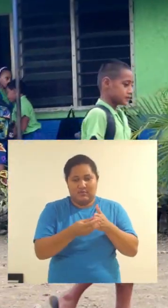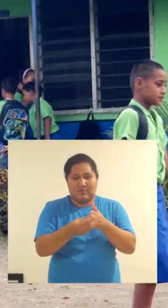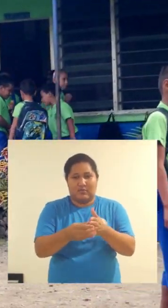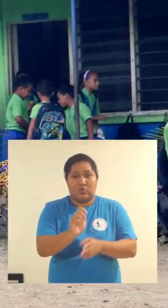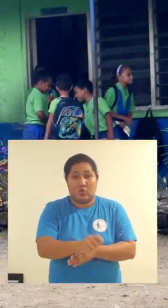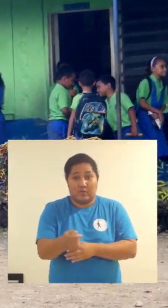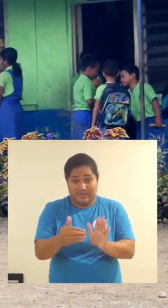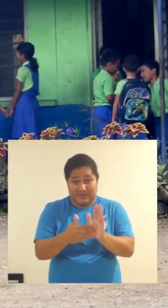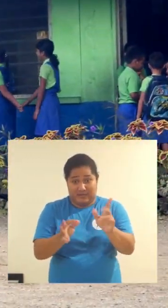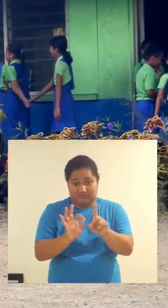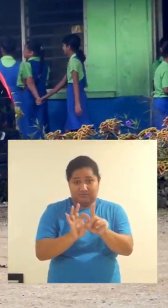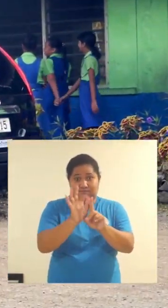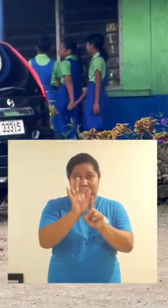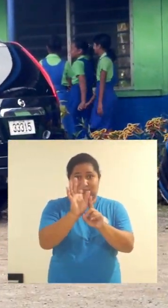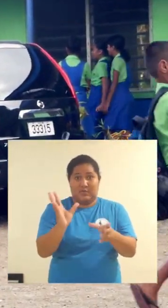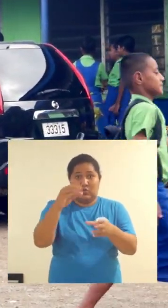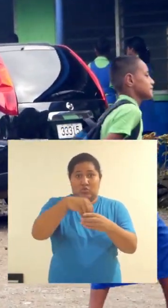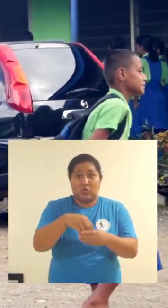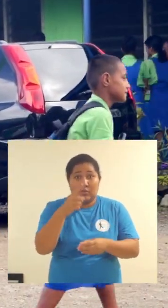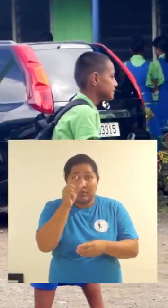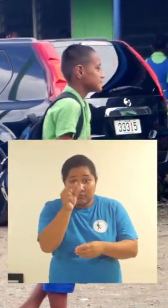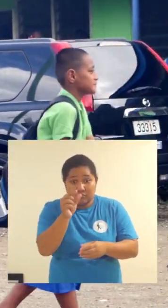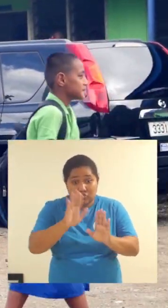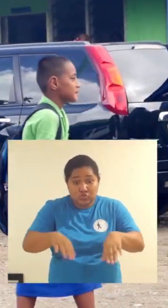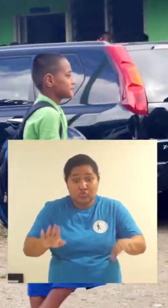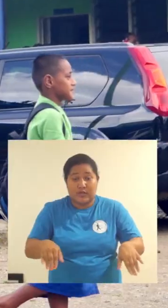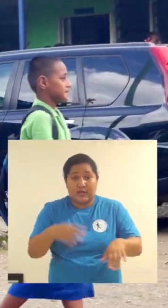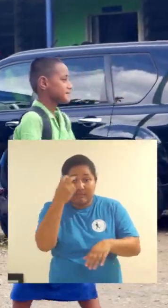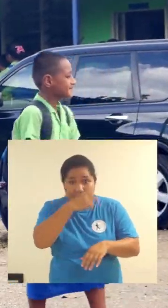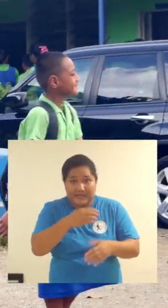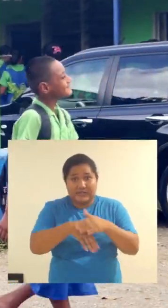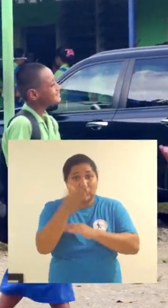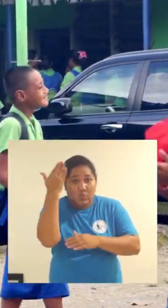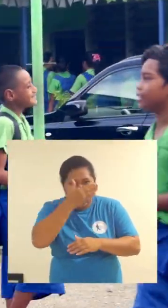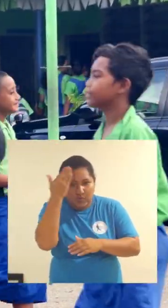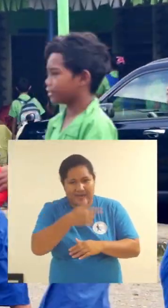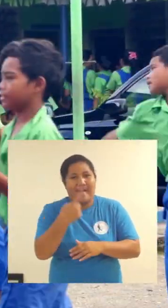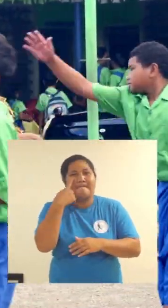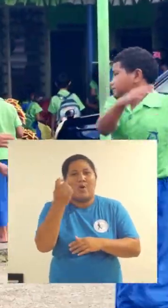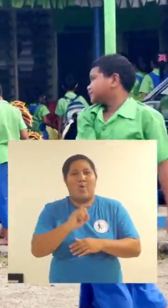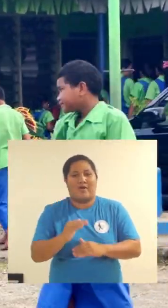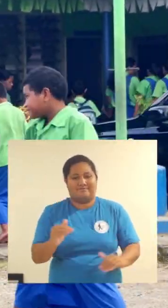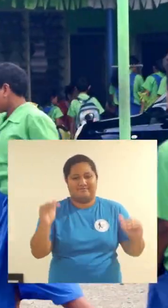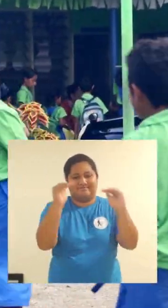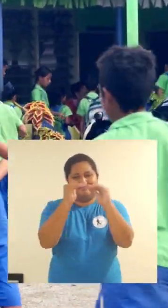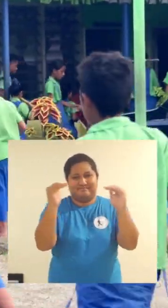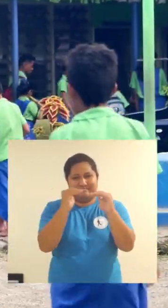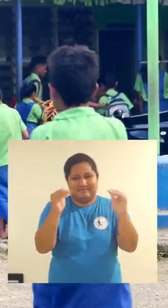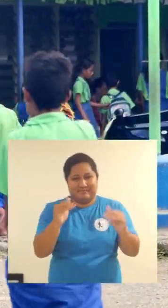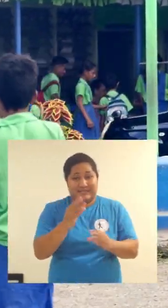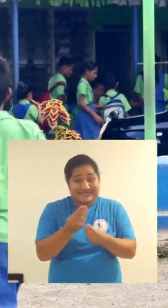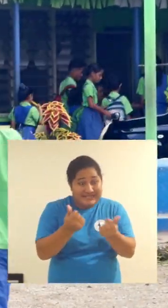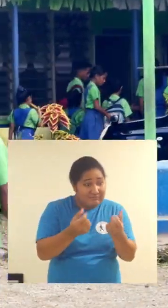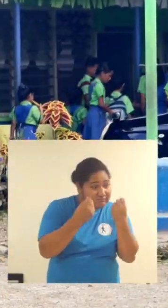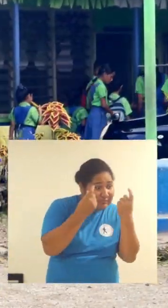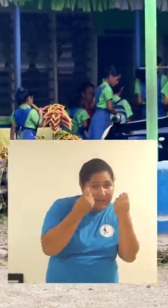I don't a good but to is the of woman and the mother of a of daughter and mother of because a that saw